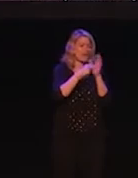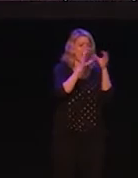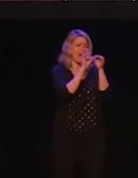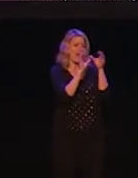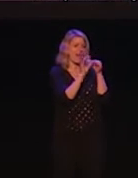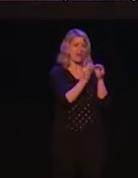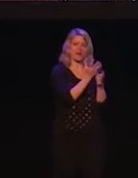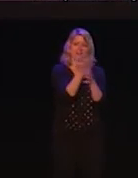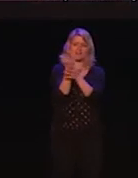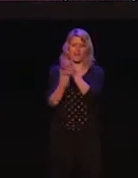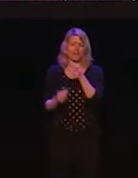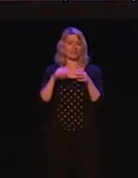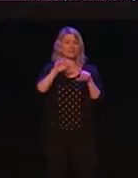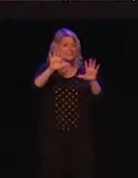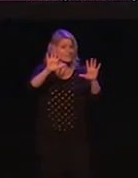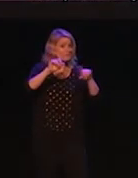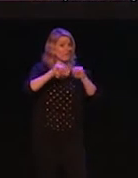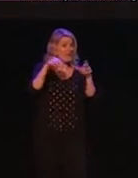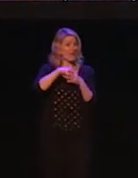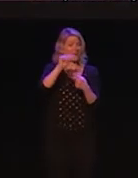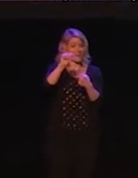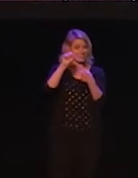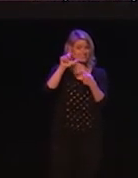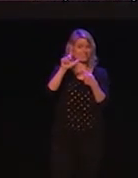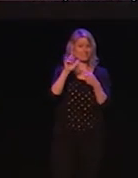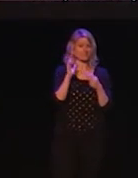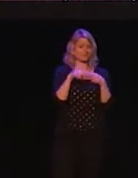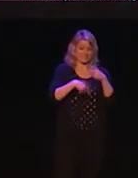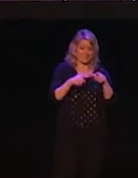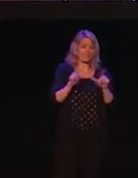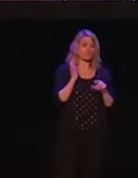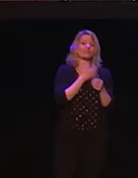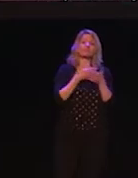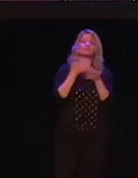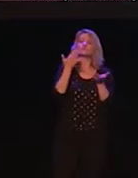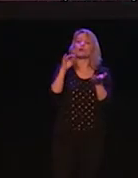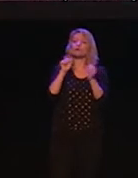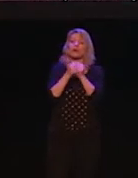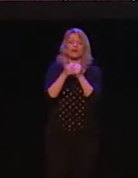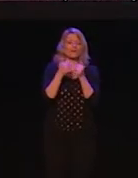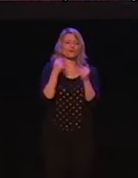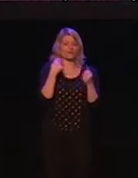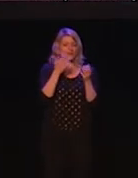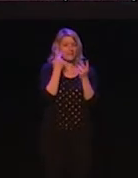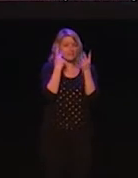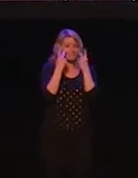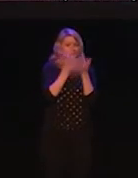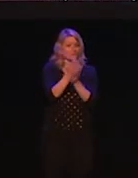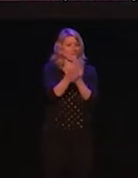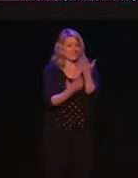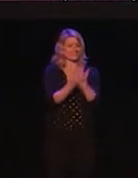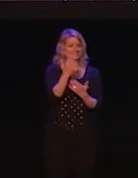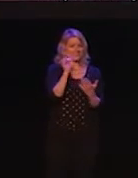ultimately just becomes gibberish. It doesn't have the same function of helping children develop their memory in terms of learning the language